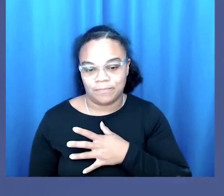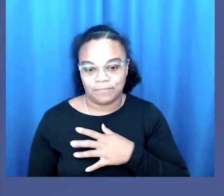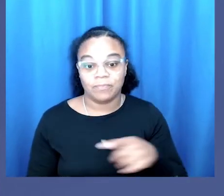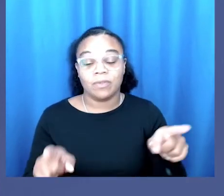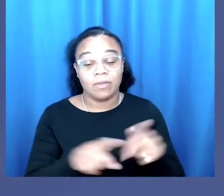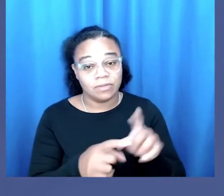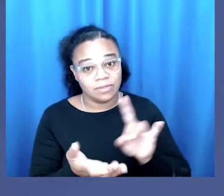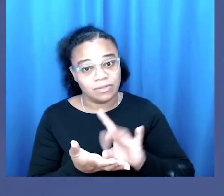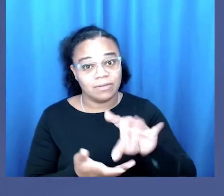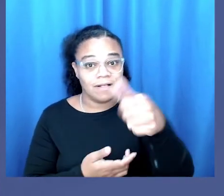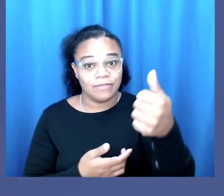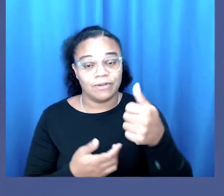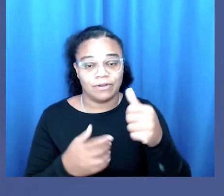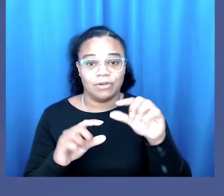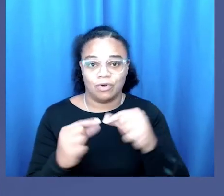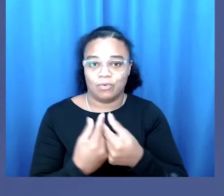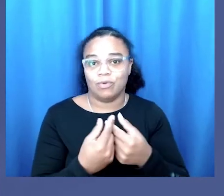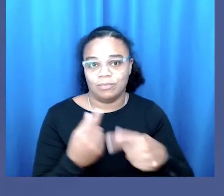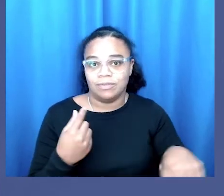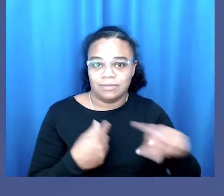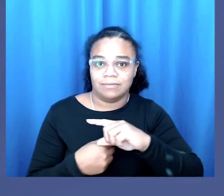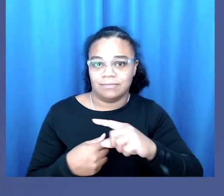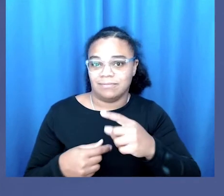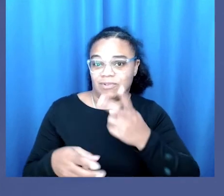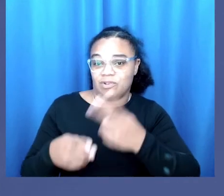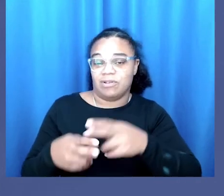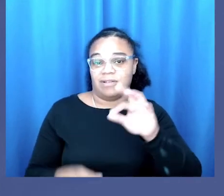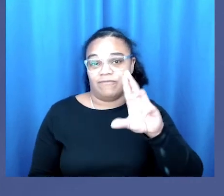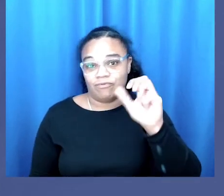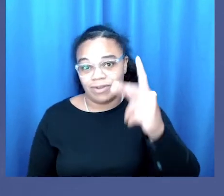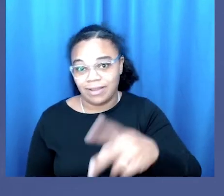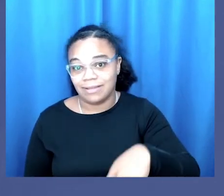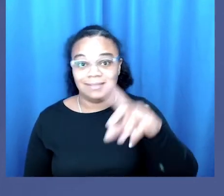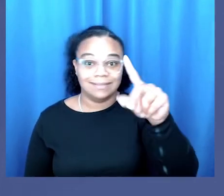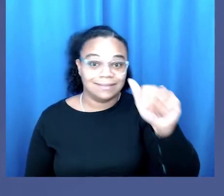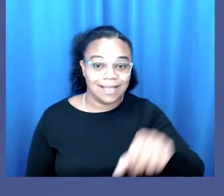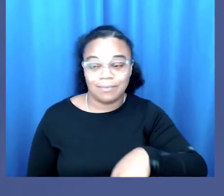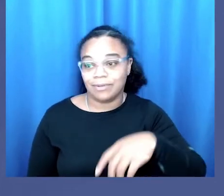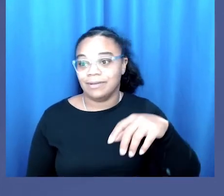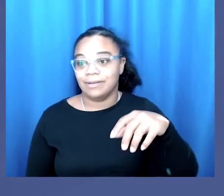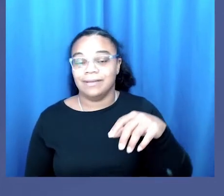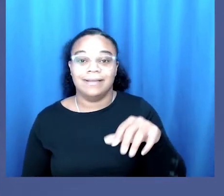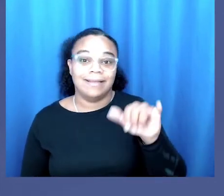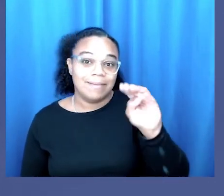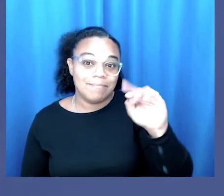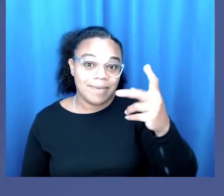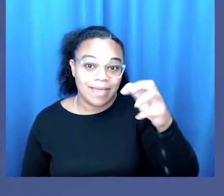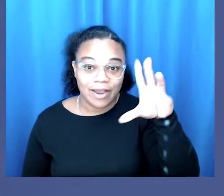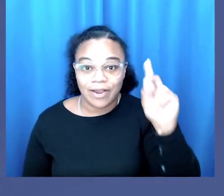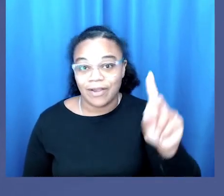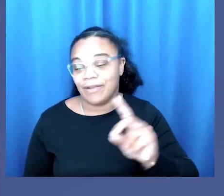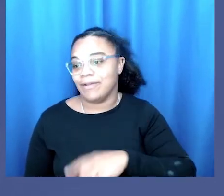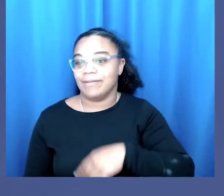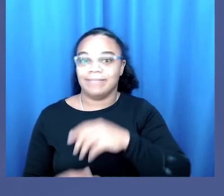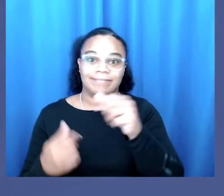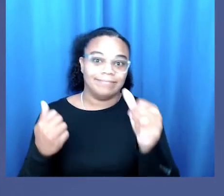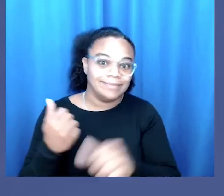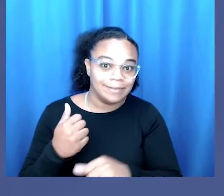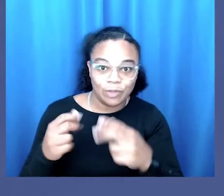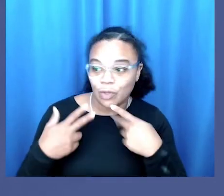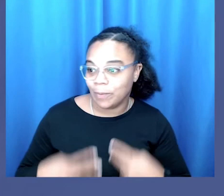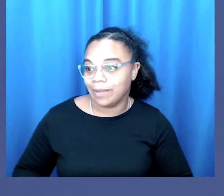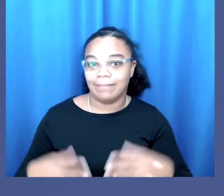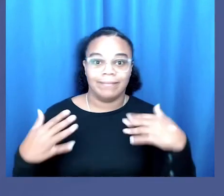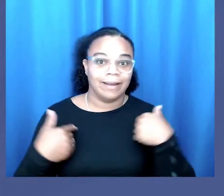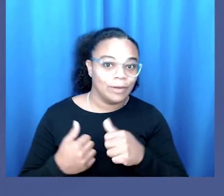necessarily also excludes other groups of those called freaks deviant disabled impaired in this animal human parahuman